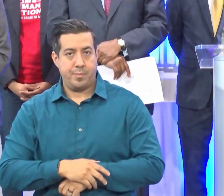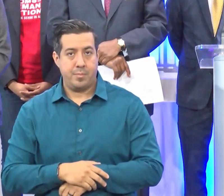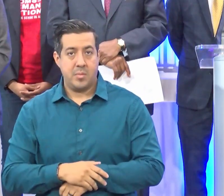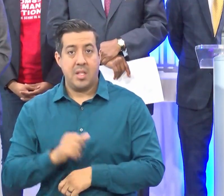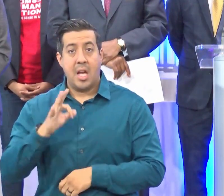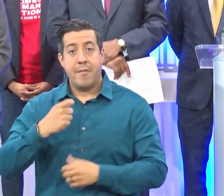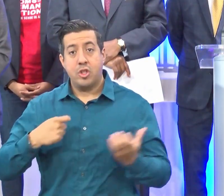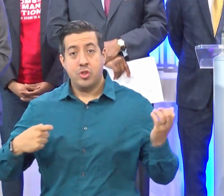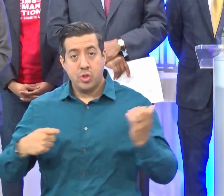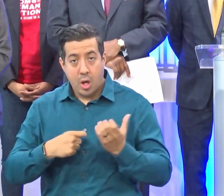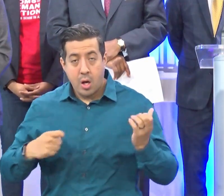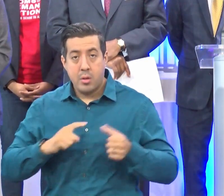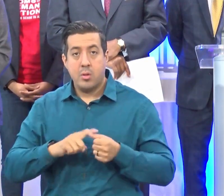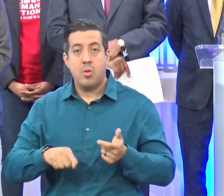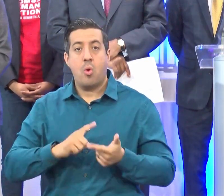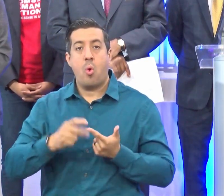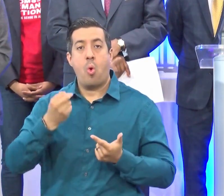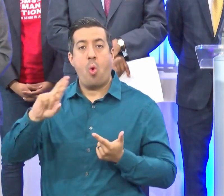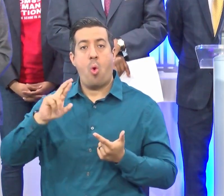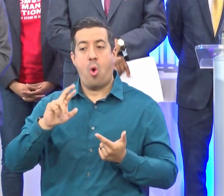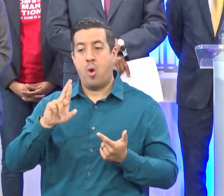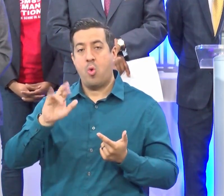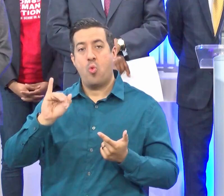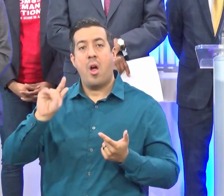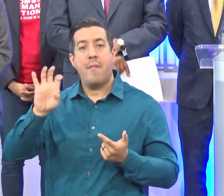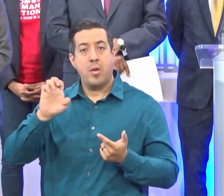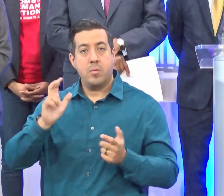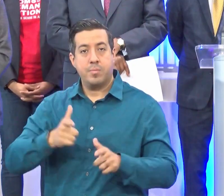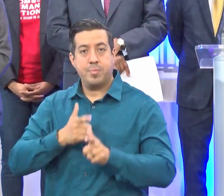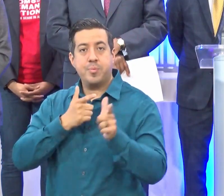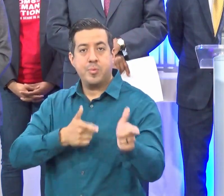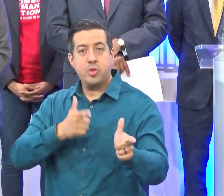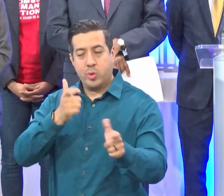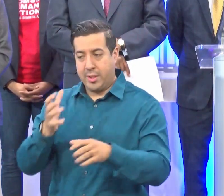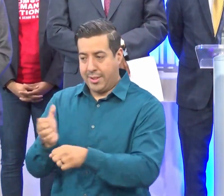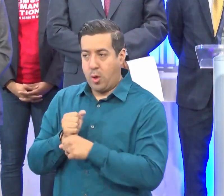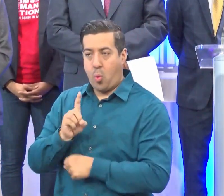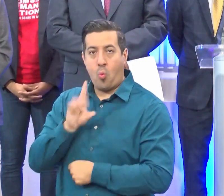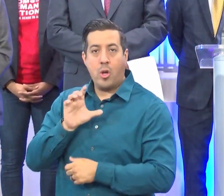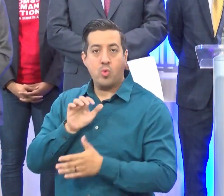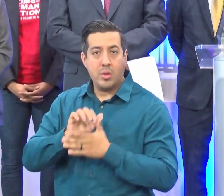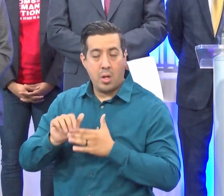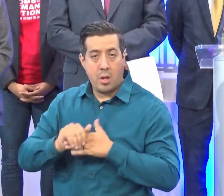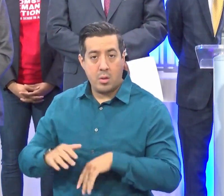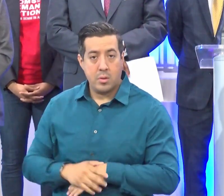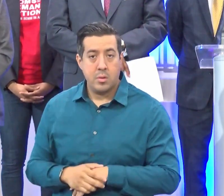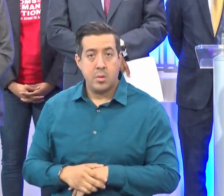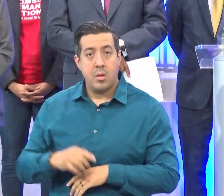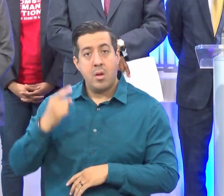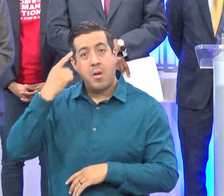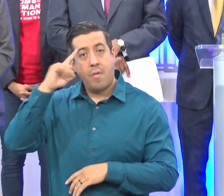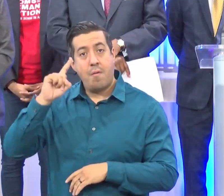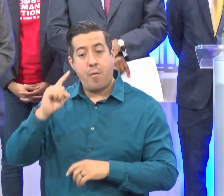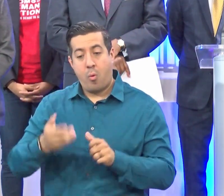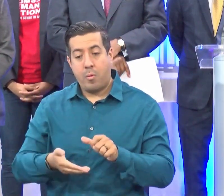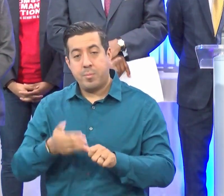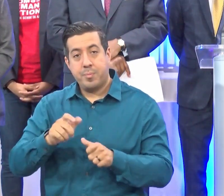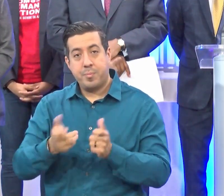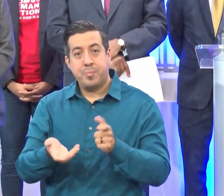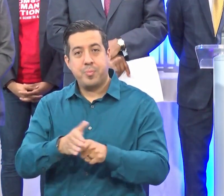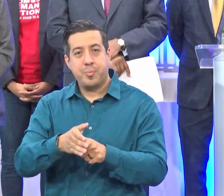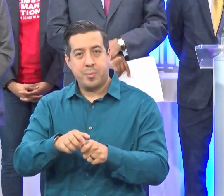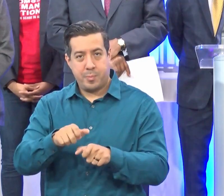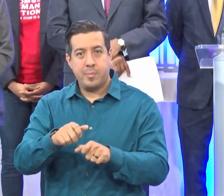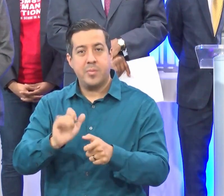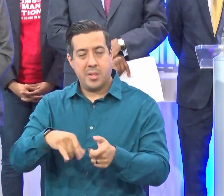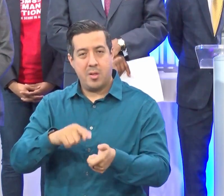shotgun or rifle, you can receive a gift card for $100. For a revolver, you can receive a gift